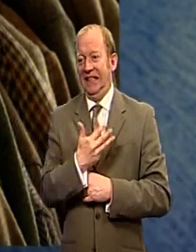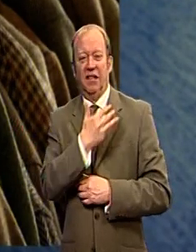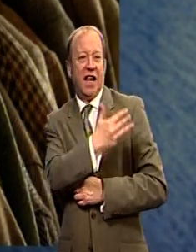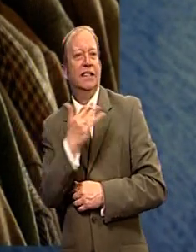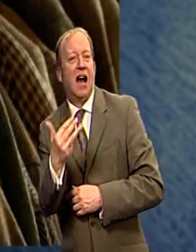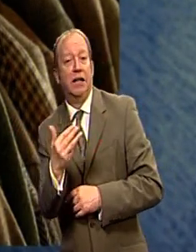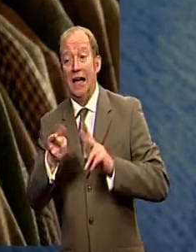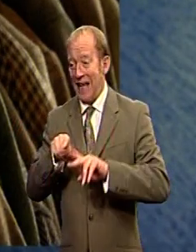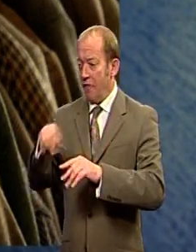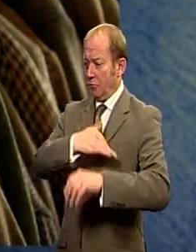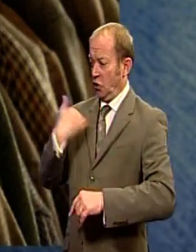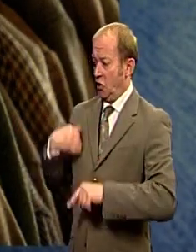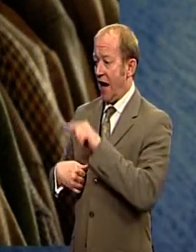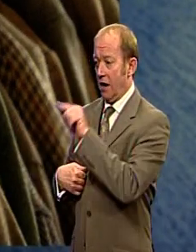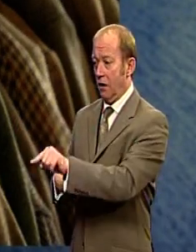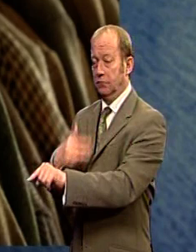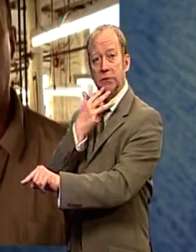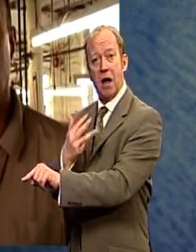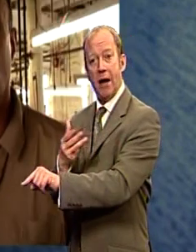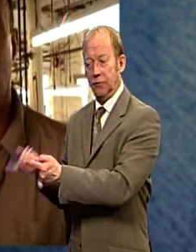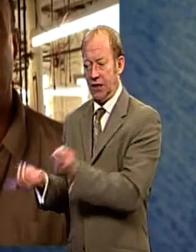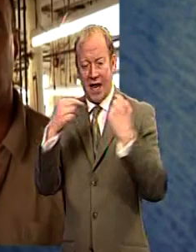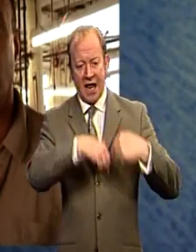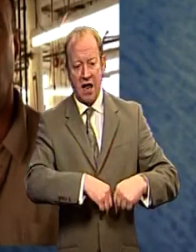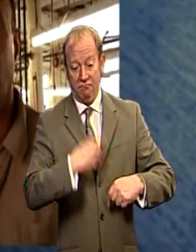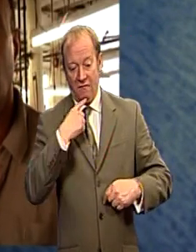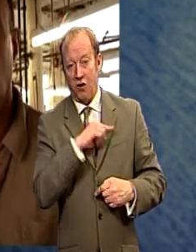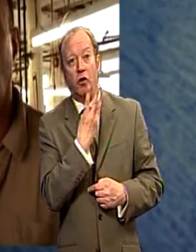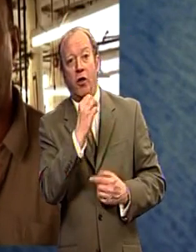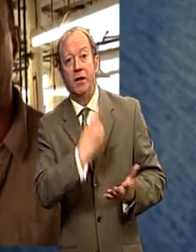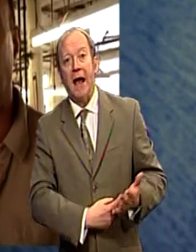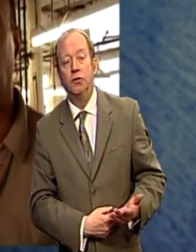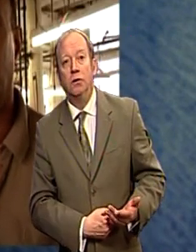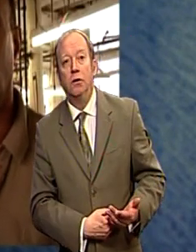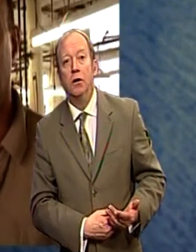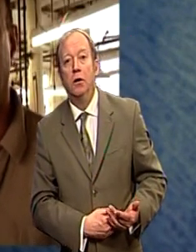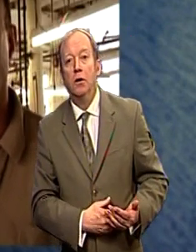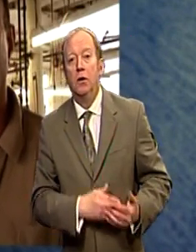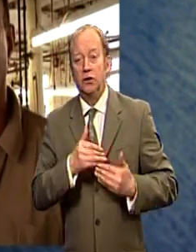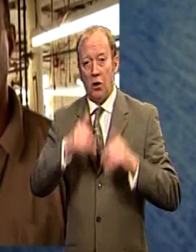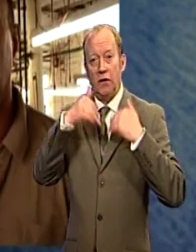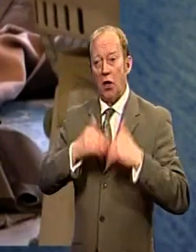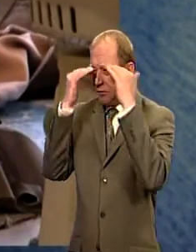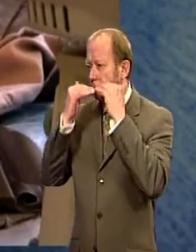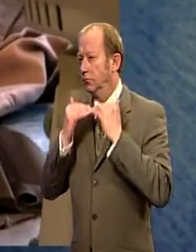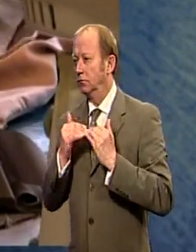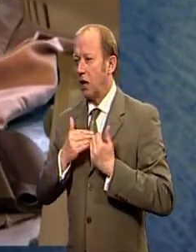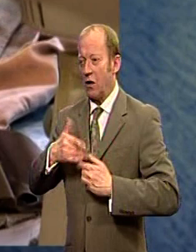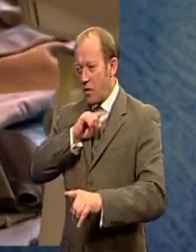something at £9 from China might be £130. And they've just taken the view of, you know, buying ever cheaper and selling ever dearer.